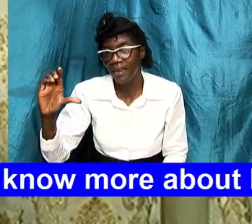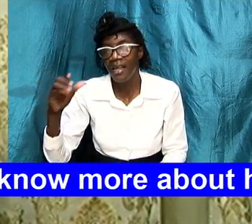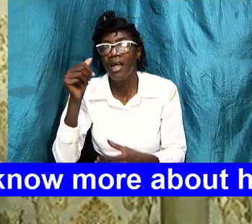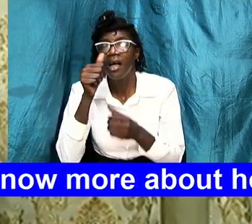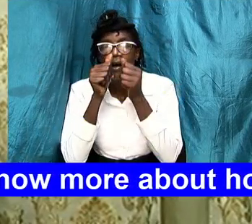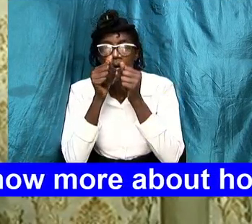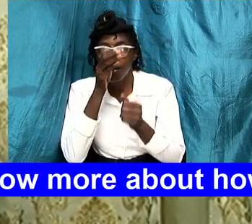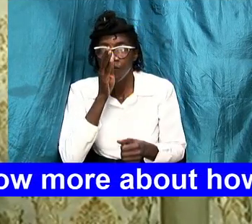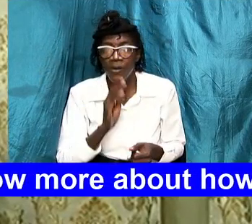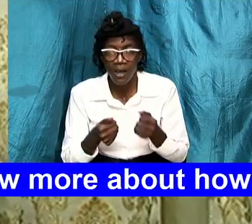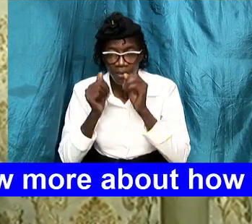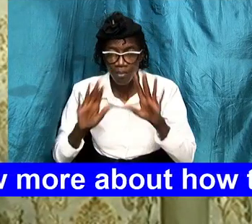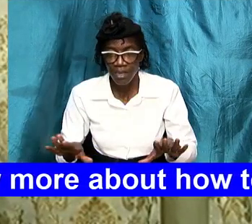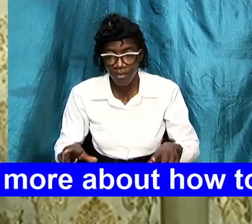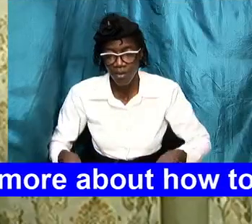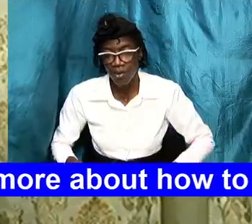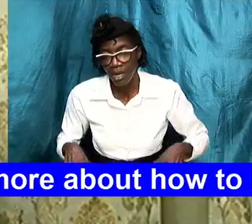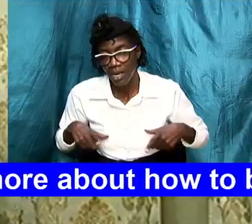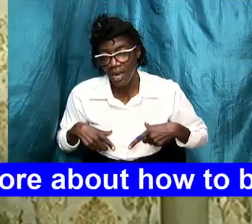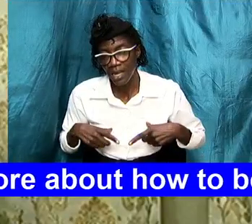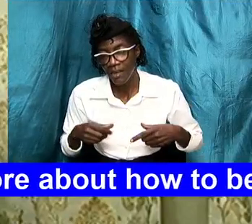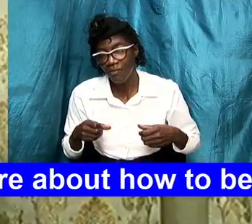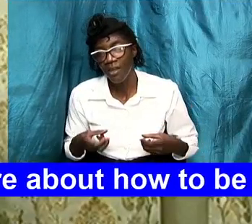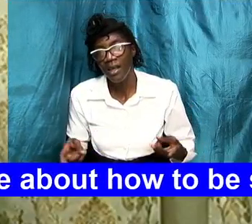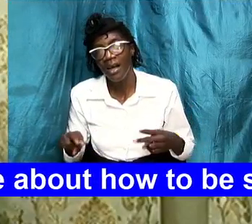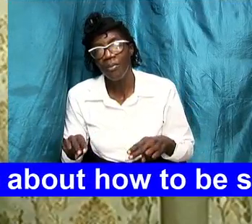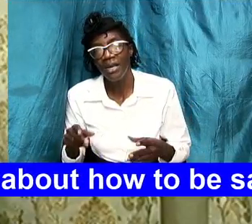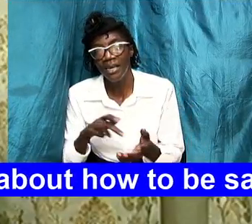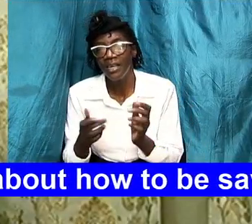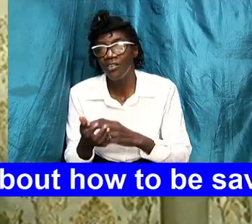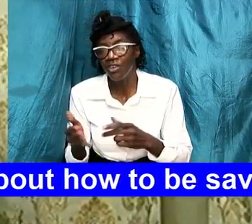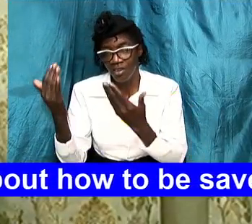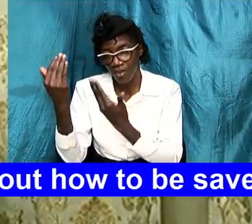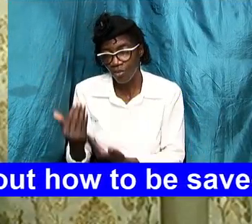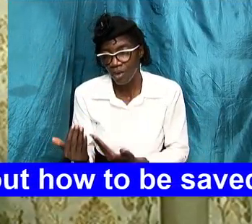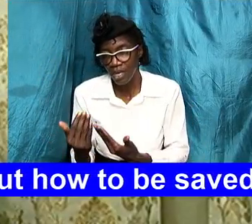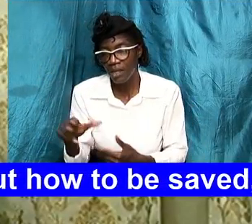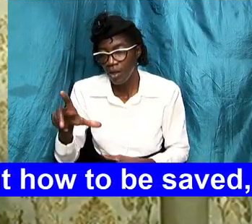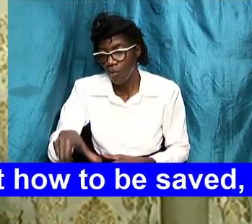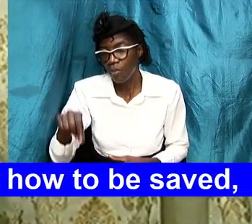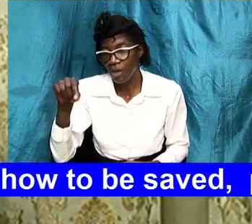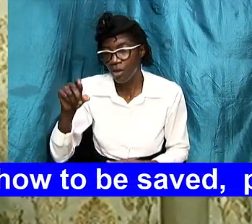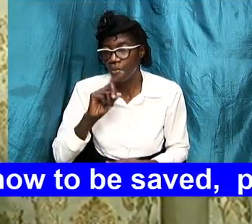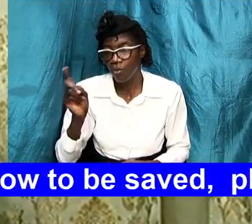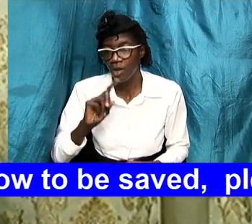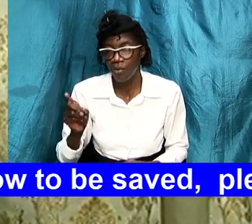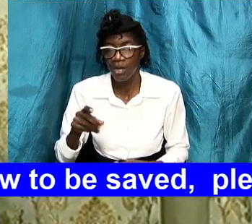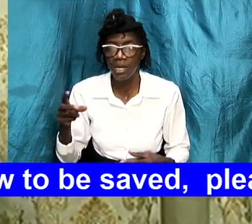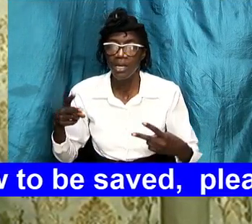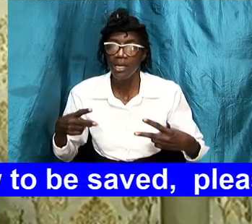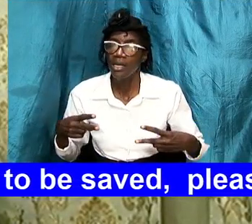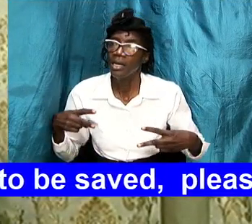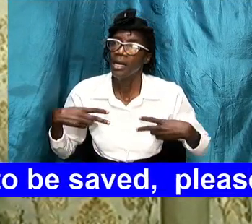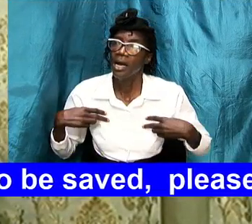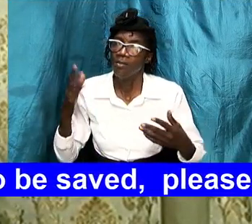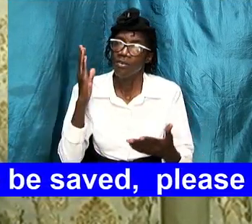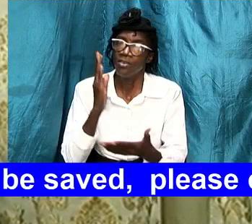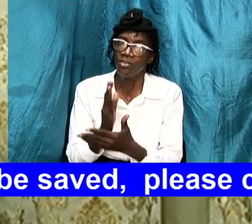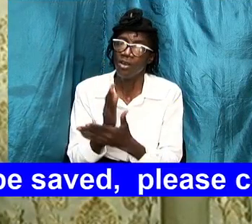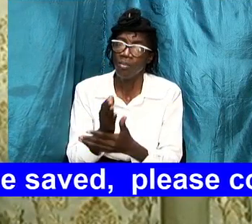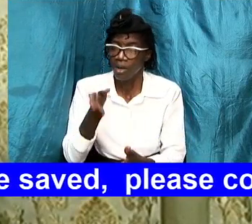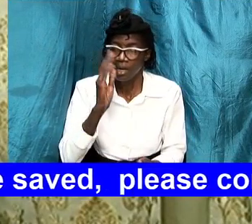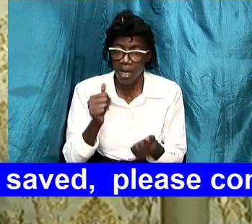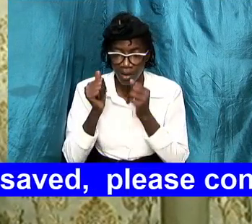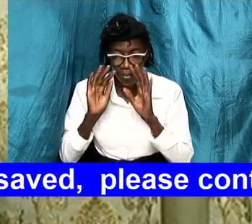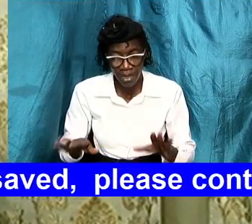jesus tarrys we meet again next week and we pick up from where we have stopped tonight god bless you in jesus name